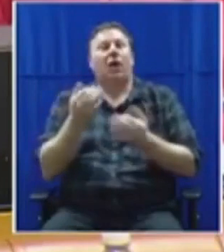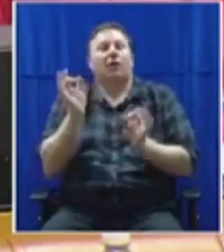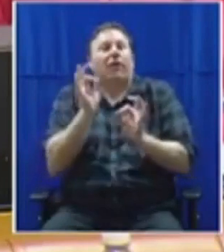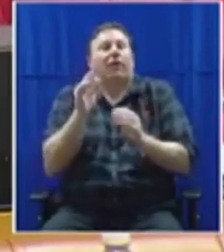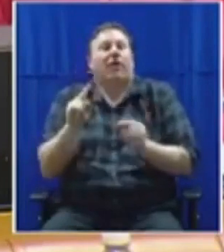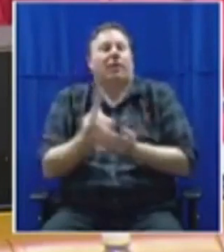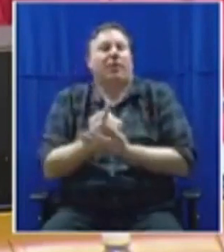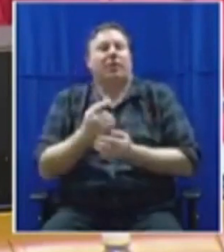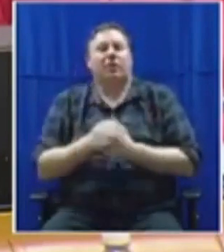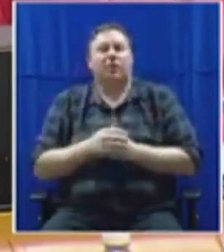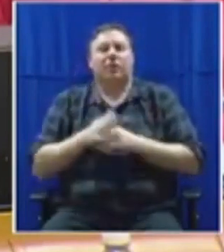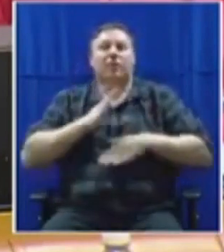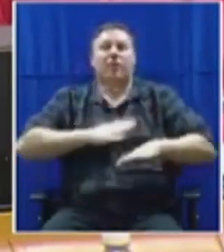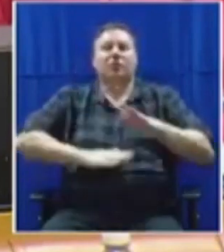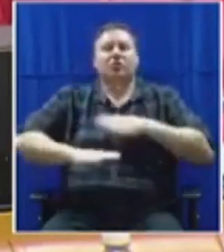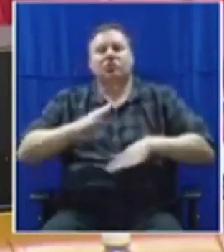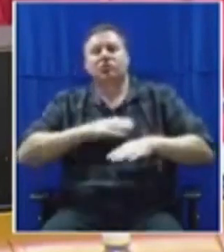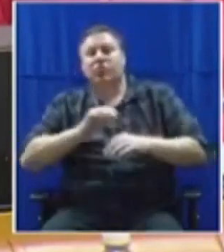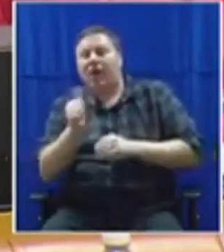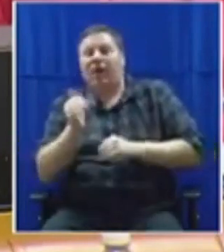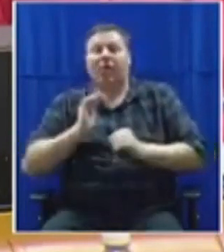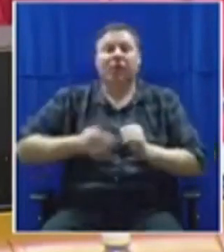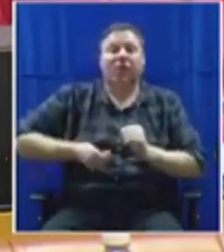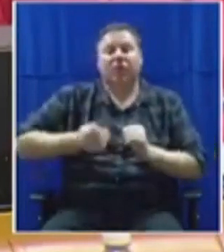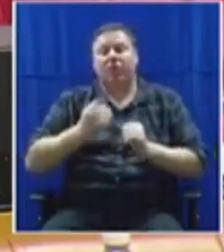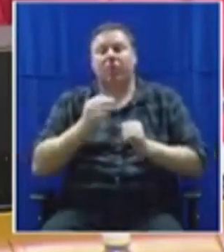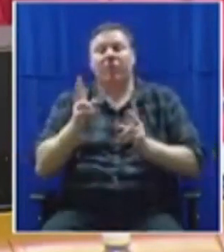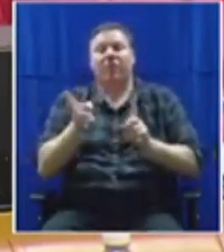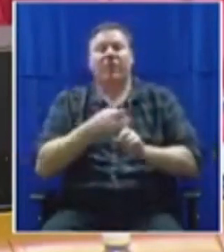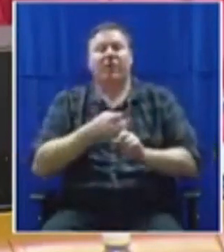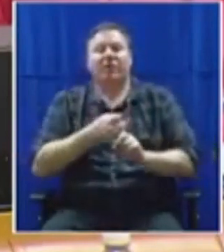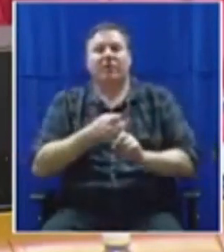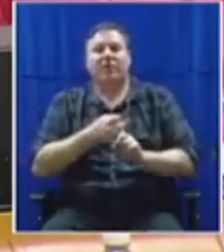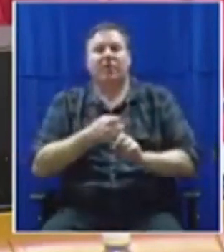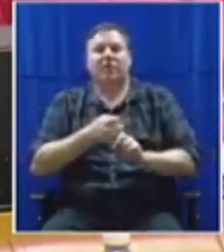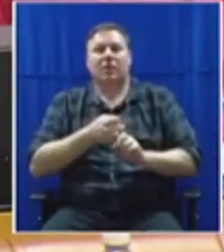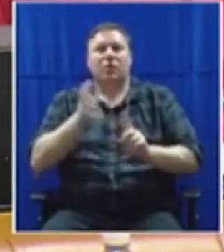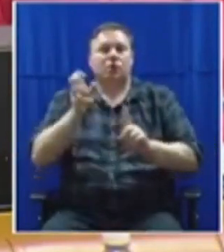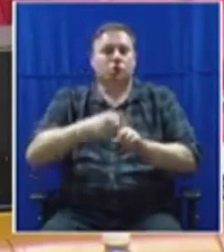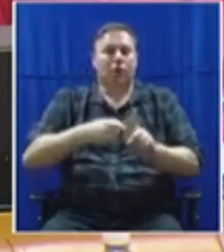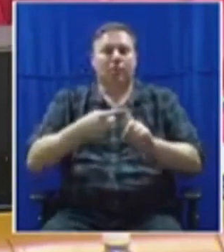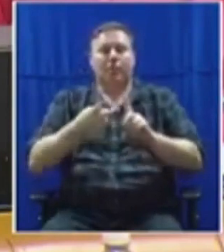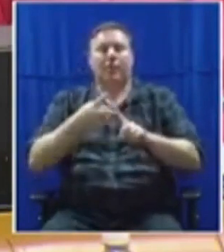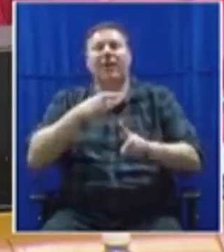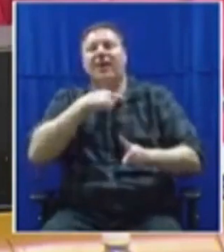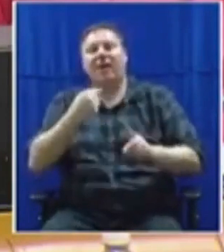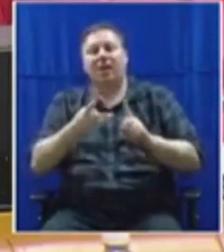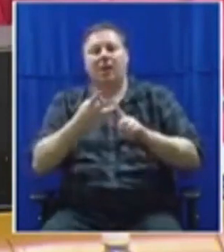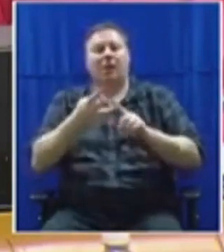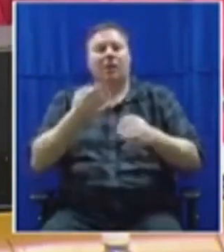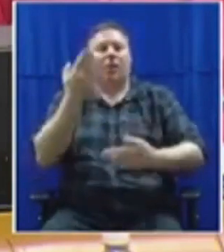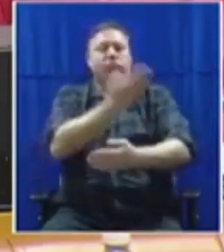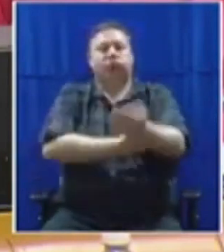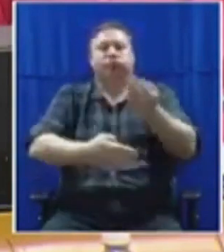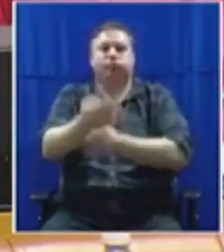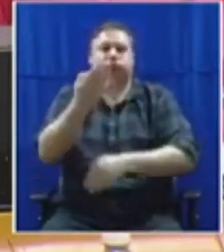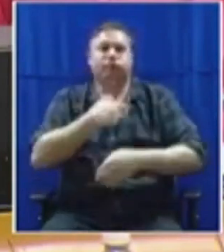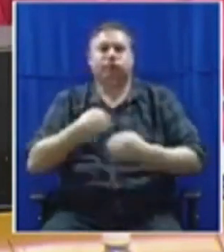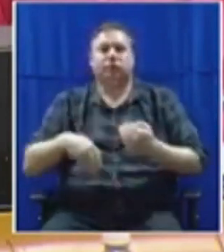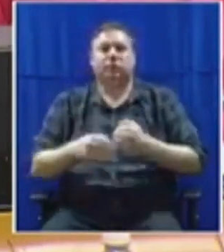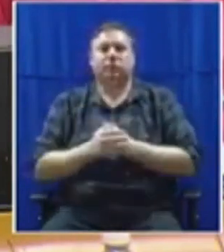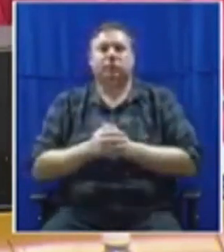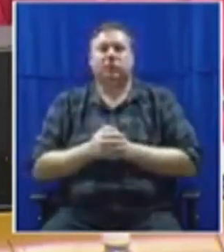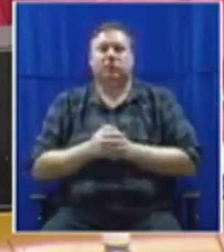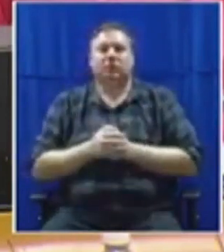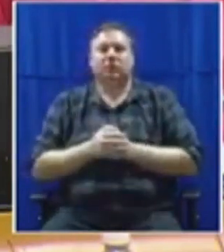patiently waiting for another female victim to mom, rape, and kill. Acknowledges that the country